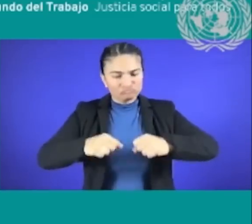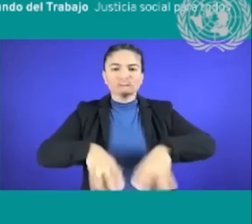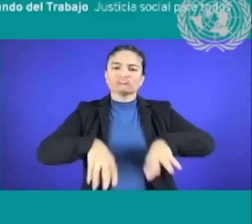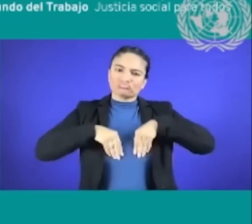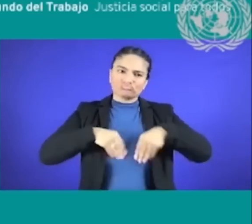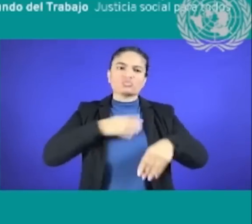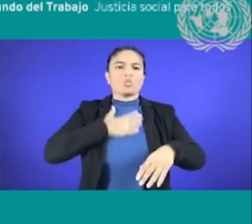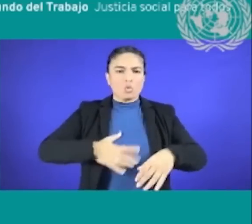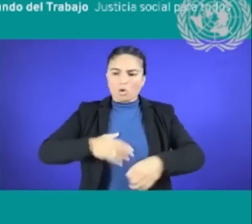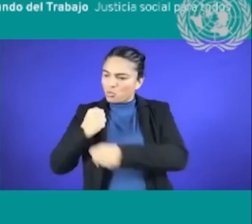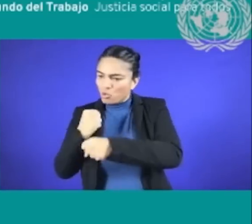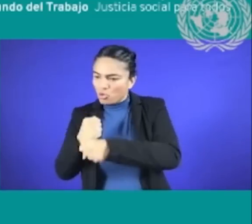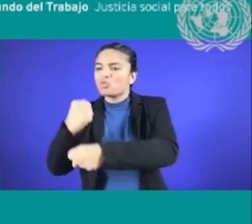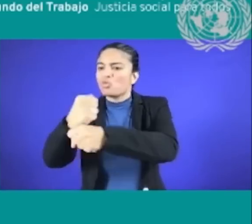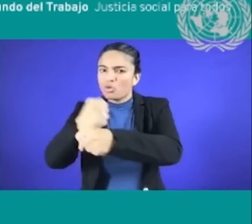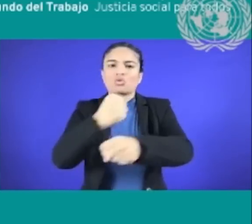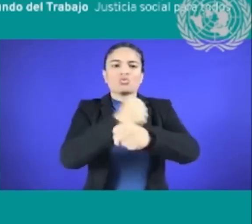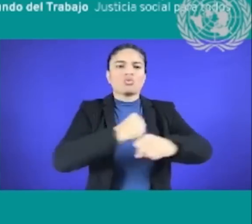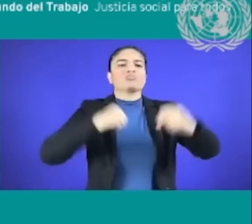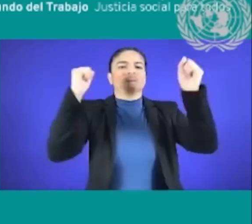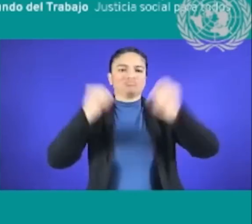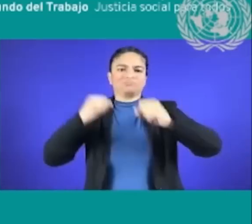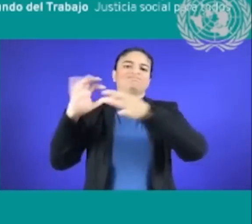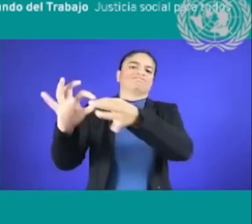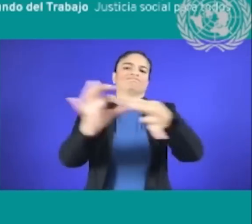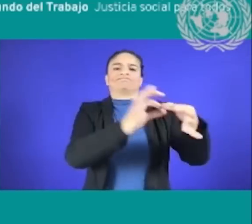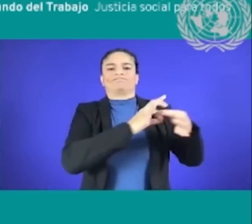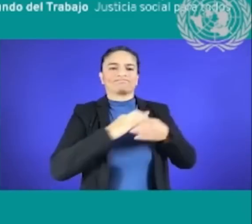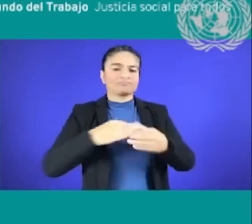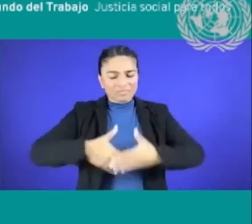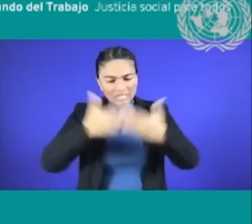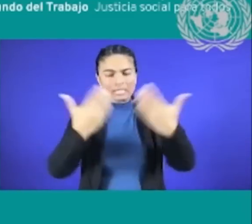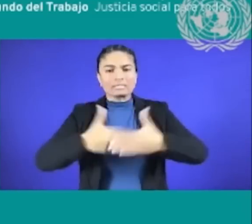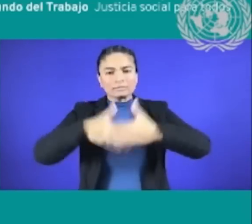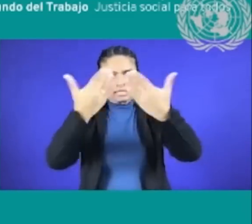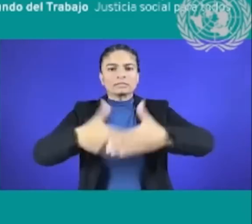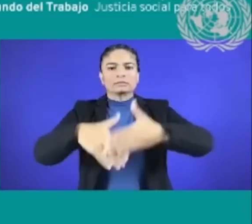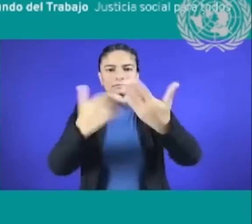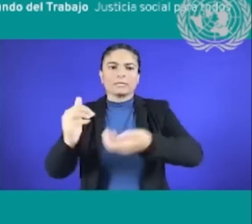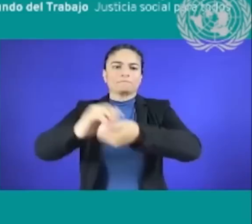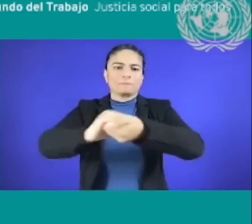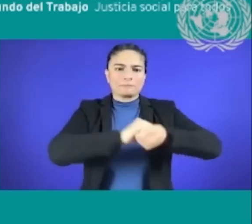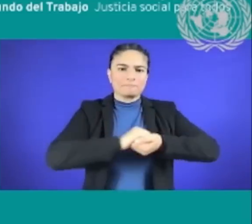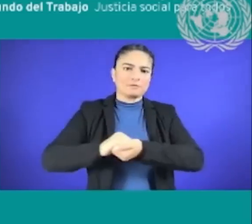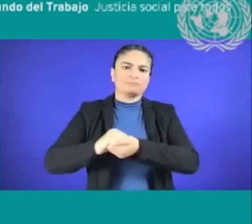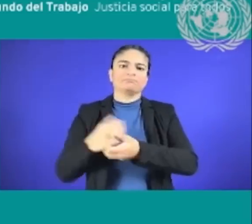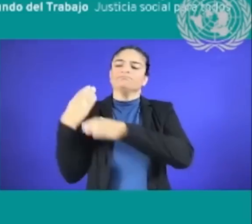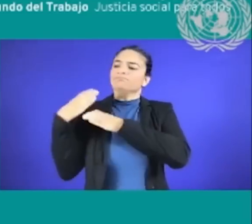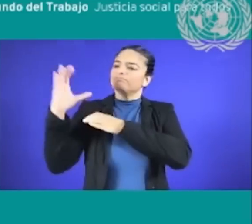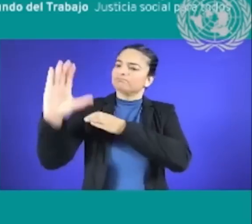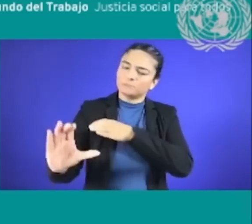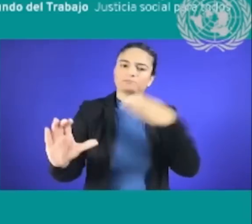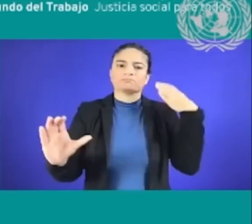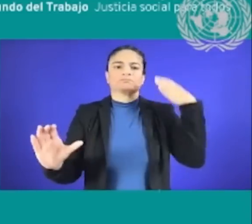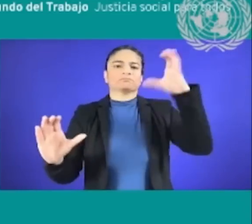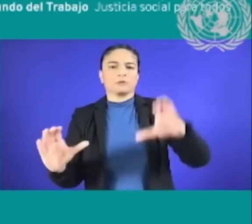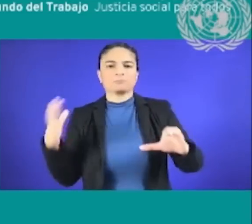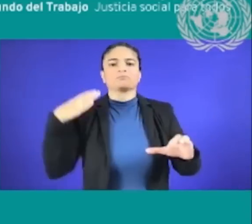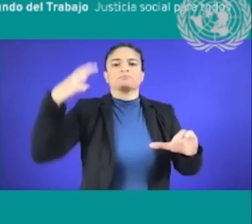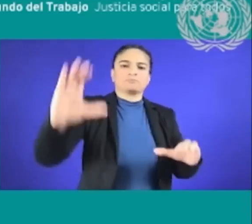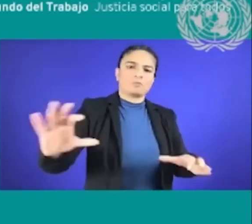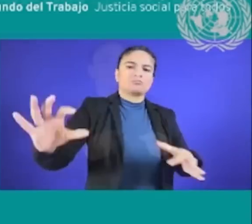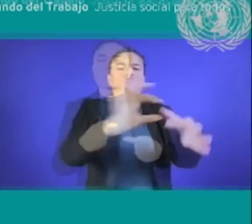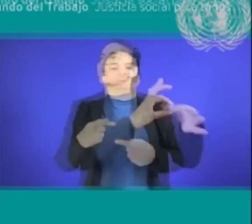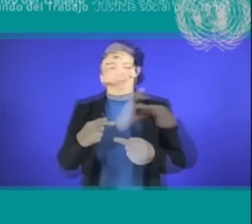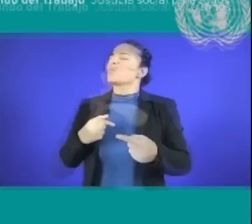We need to share the burden and share the bounty. And we need to treat each other as we would want to be